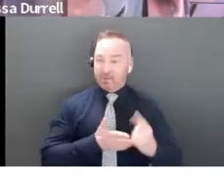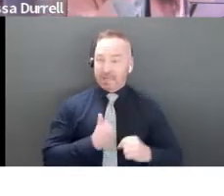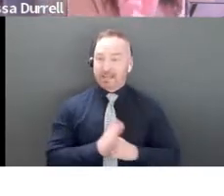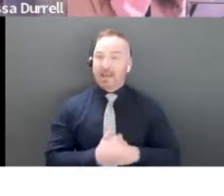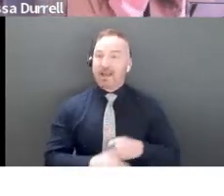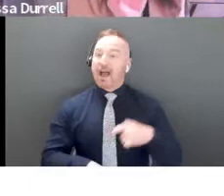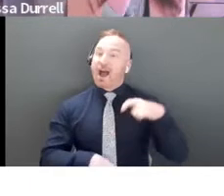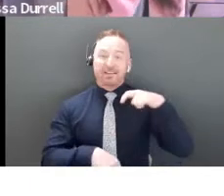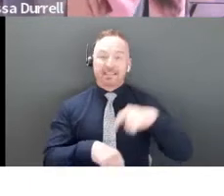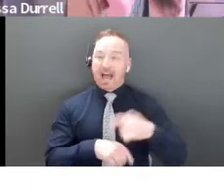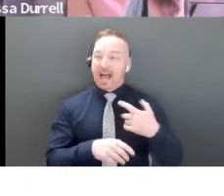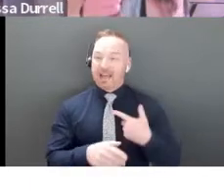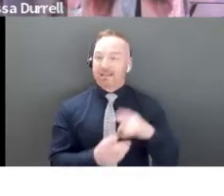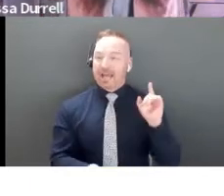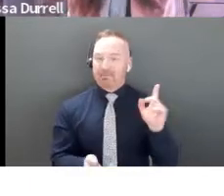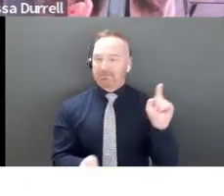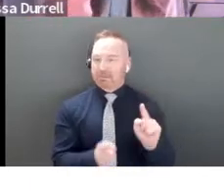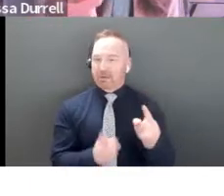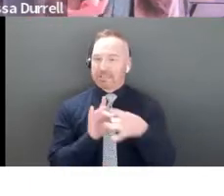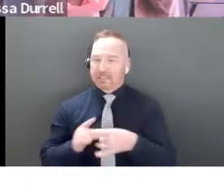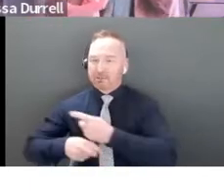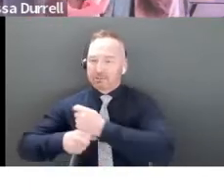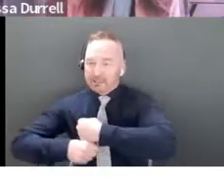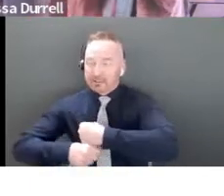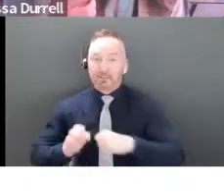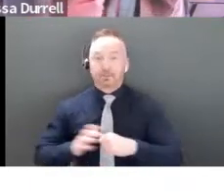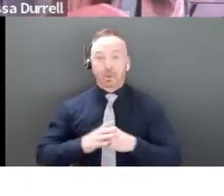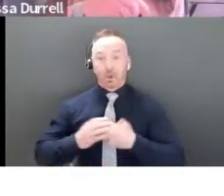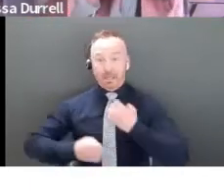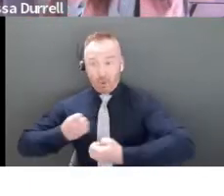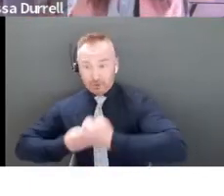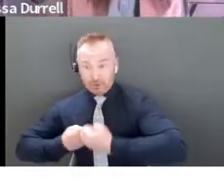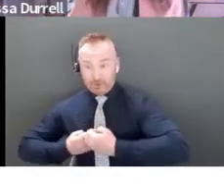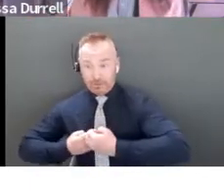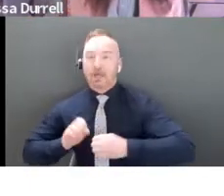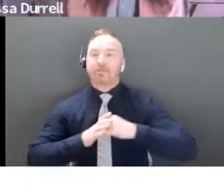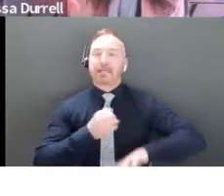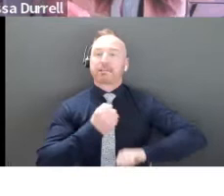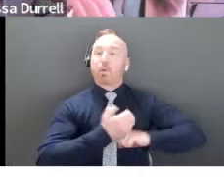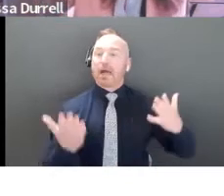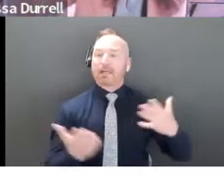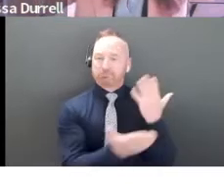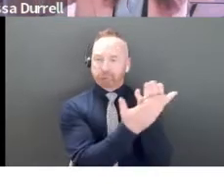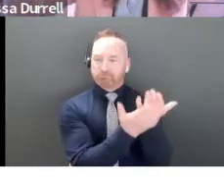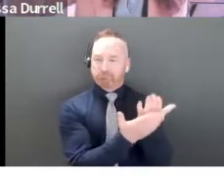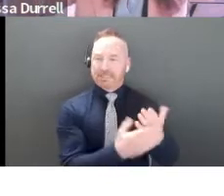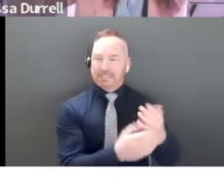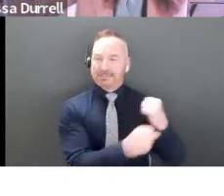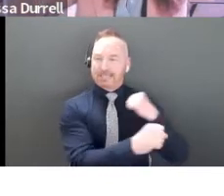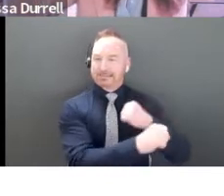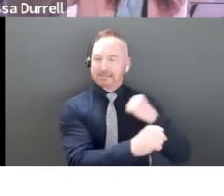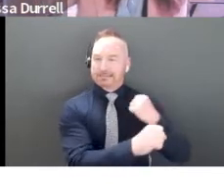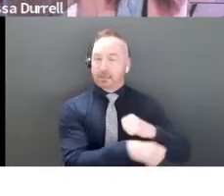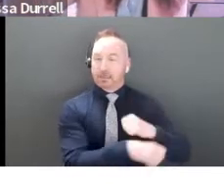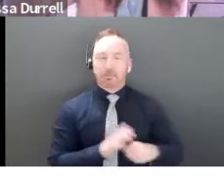right? So back it up emotion and then back it up with your stat. And, you know, you don't, I I've seen some people who are, uh,